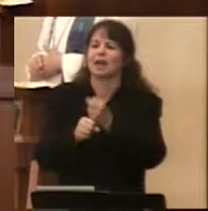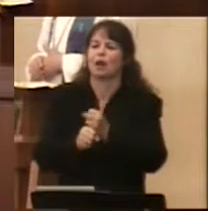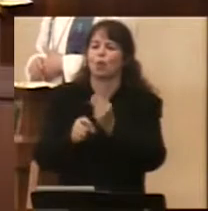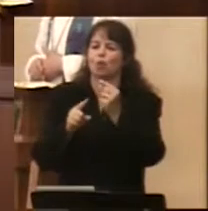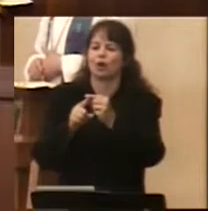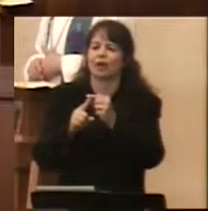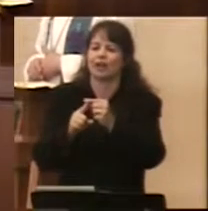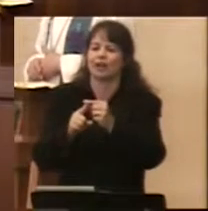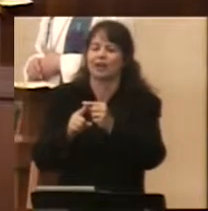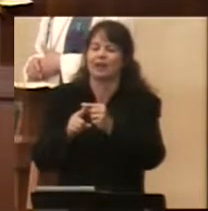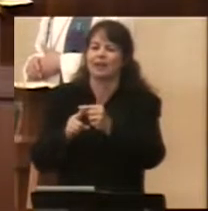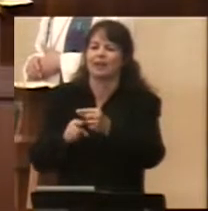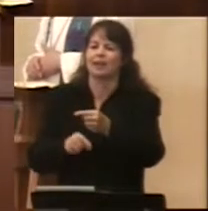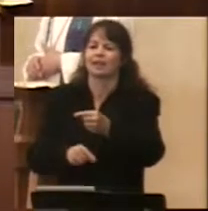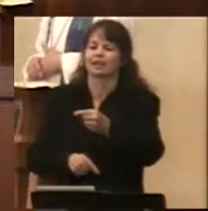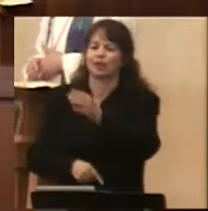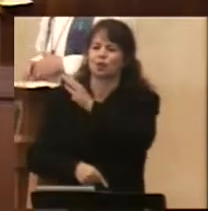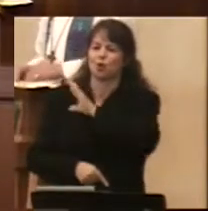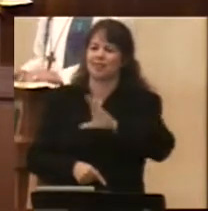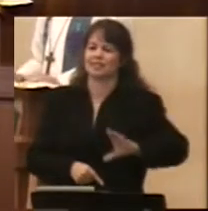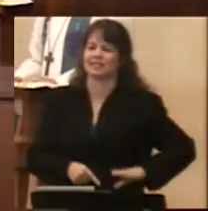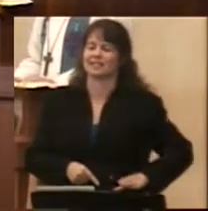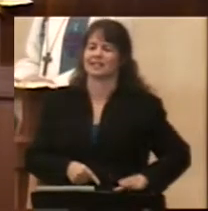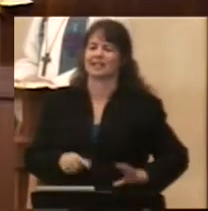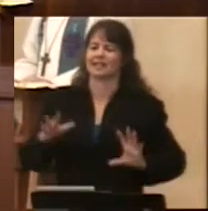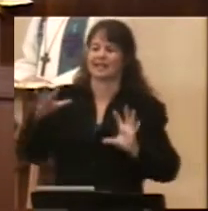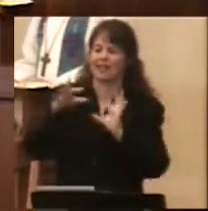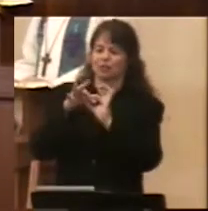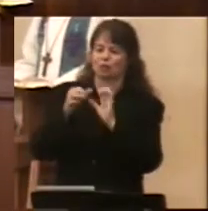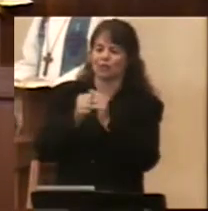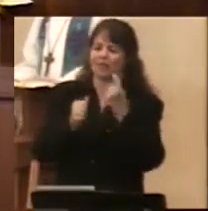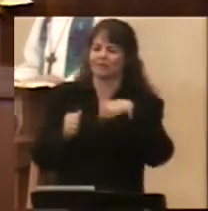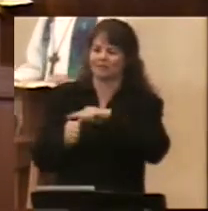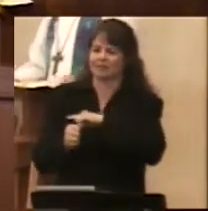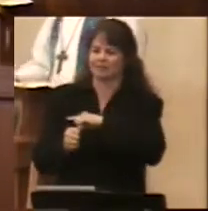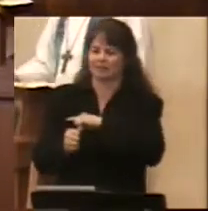is delivered. And so I must tell you right up front